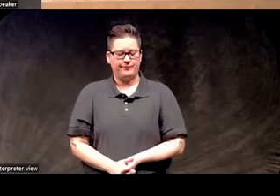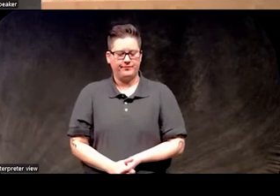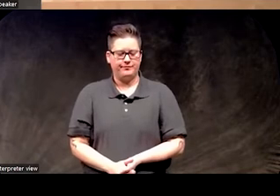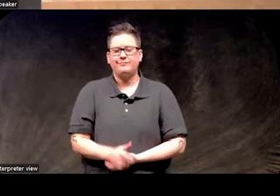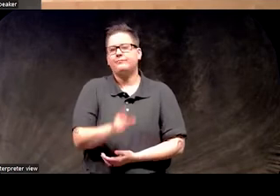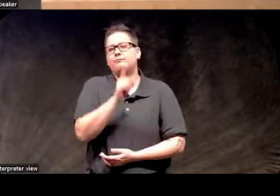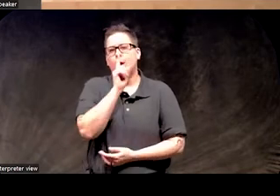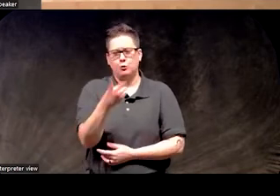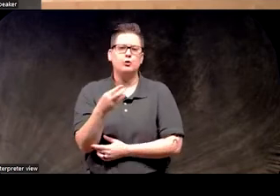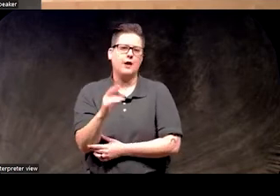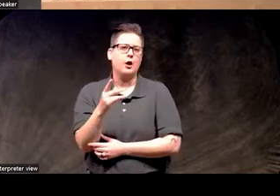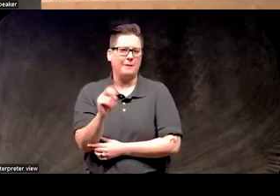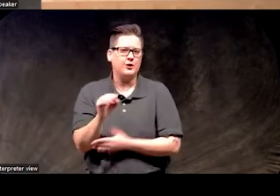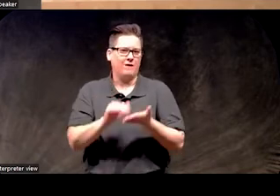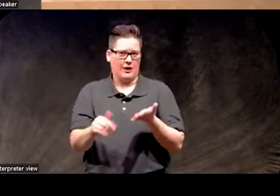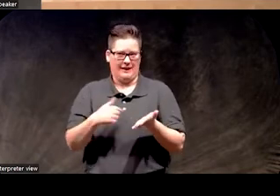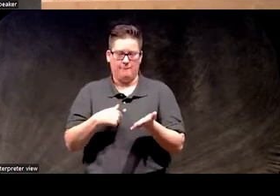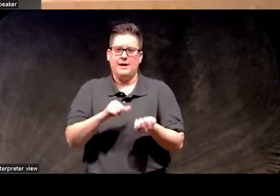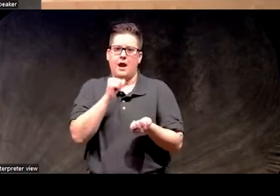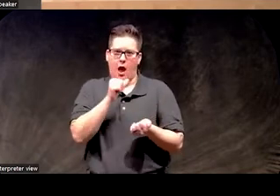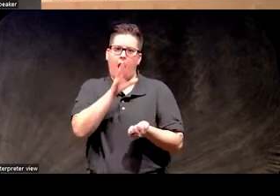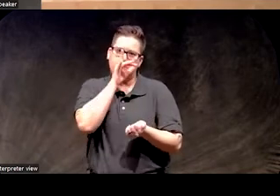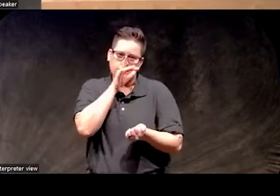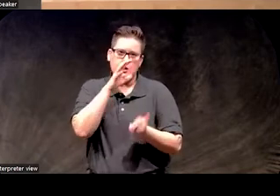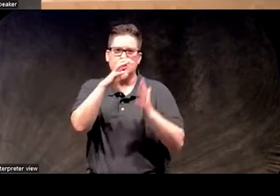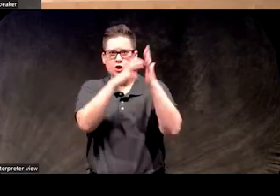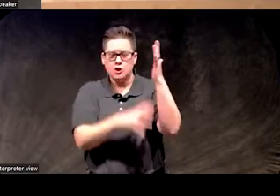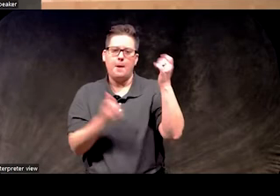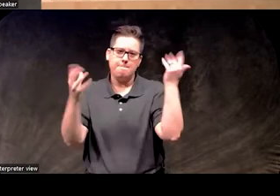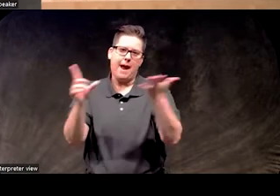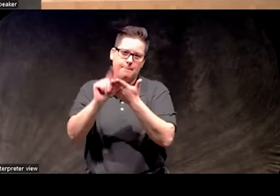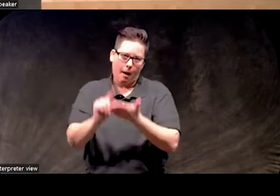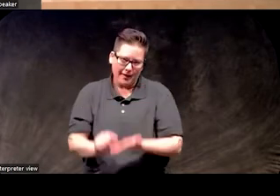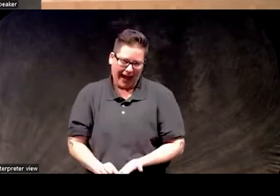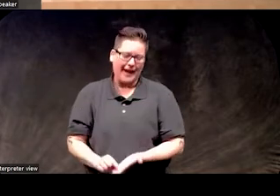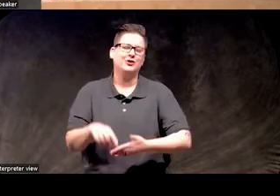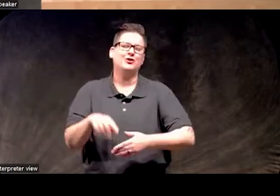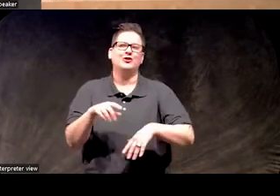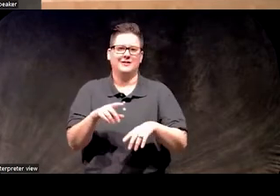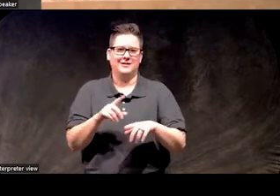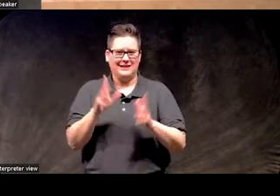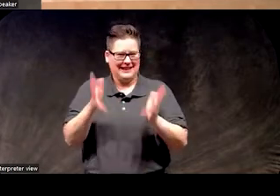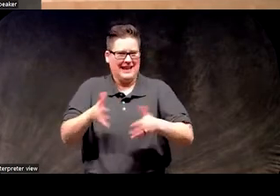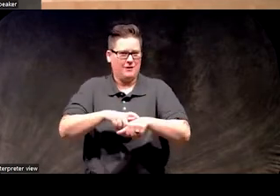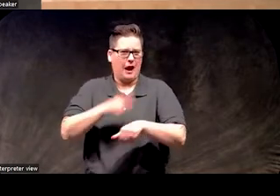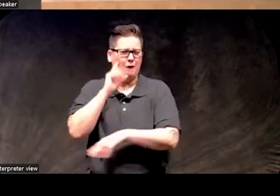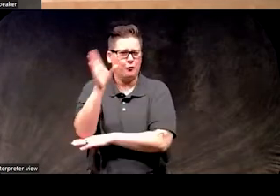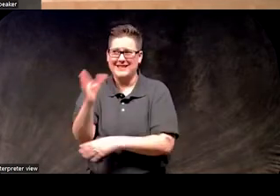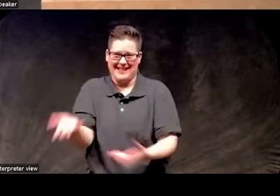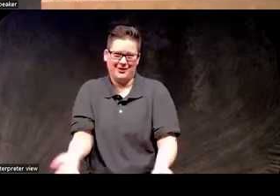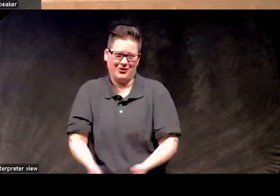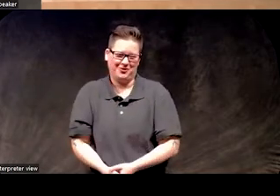I'm sure Dr. Pidgeon will forgive me for not reciting his large volume of publications and scholarly work to leave time for the presentation today.